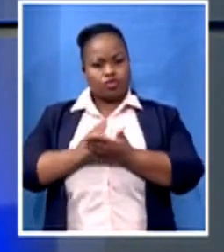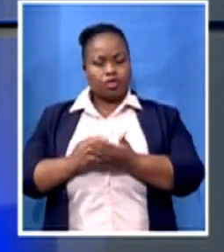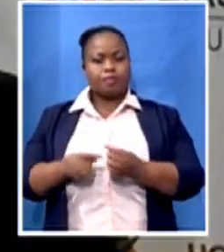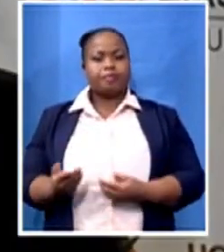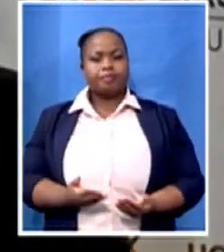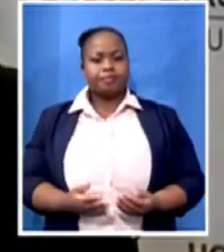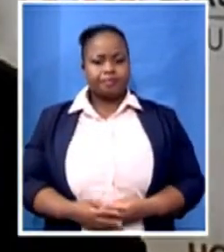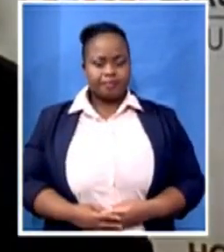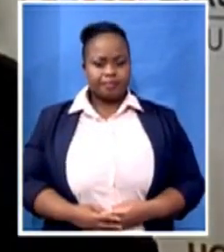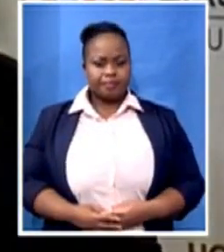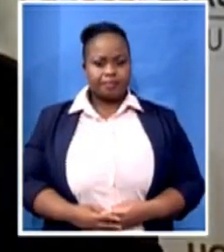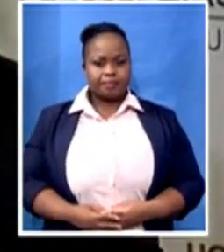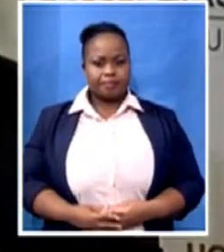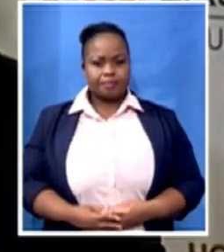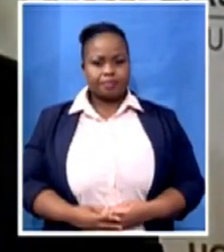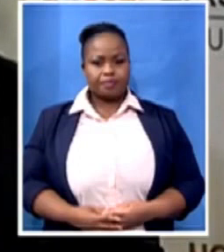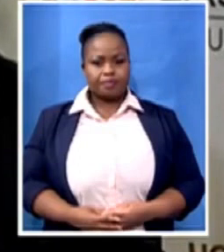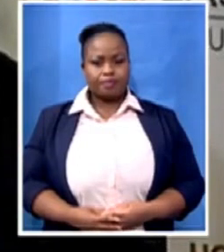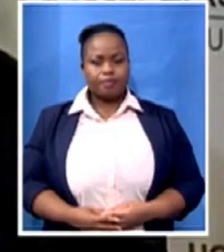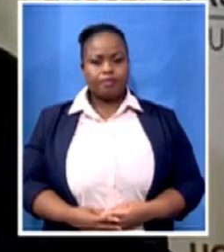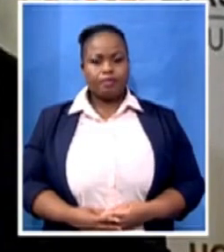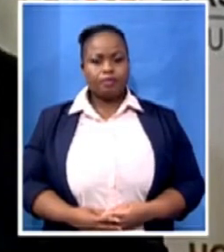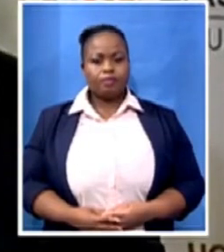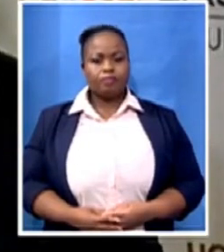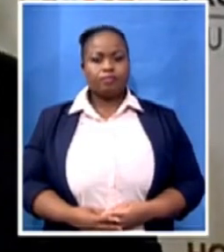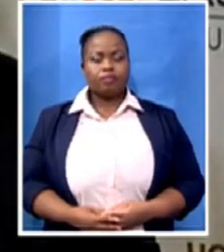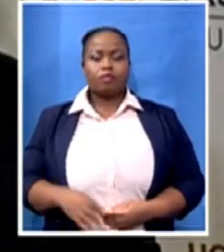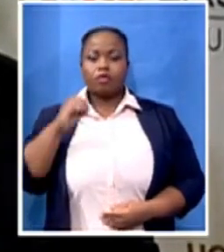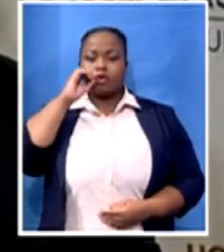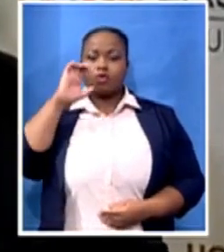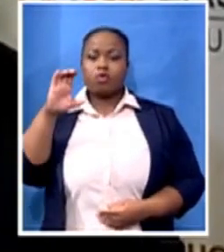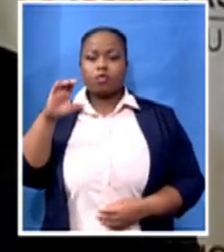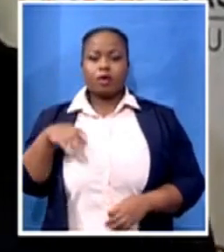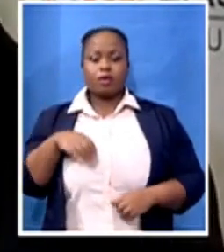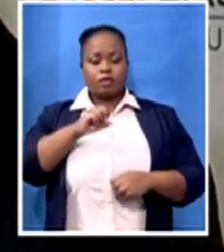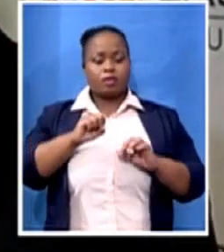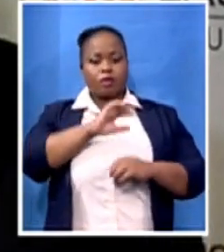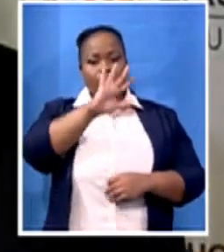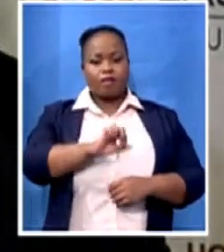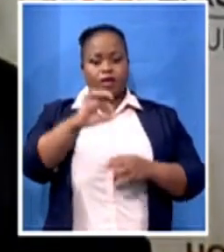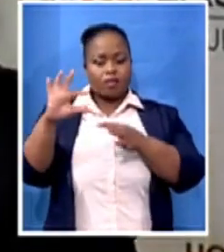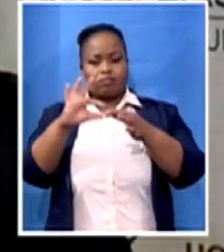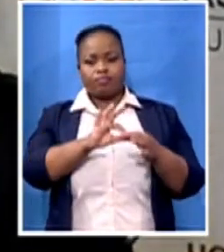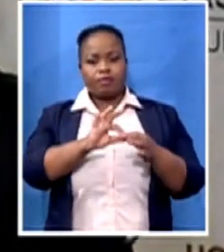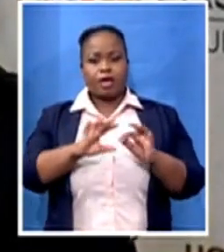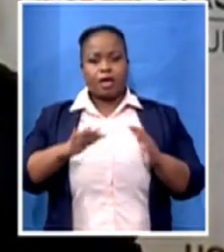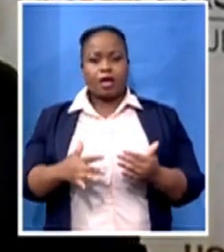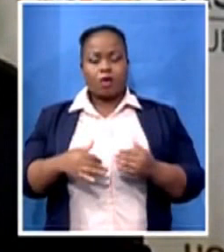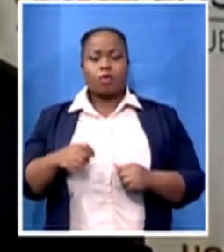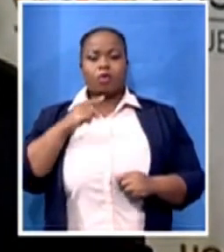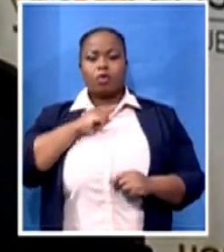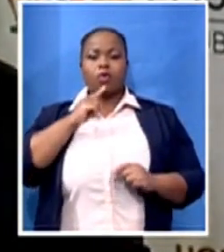Our relationship with Cuba was cemented by Commander Fidel Castro and our first Democratic